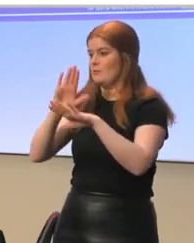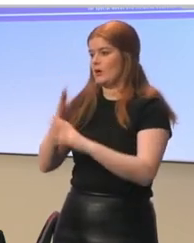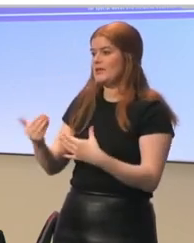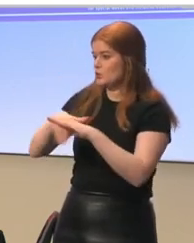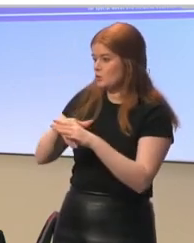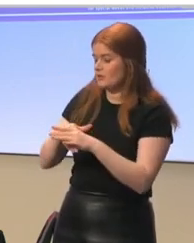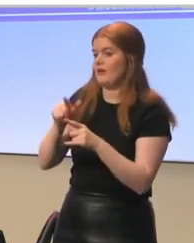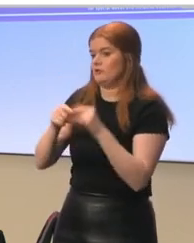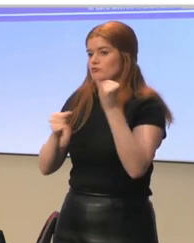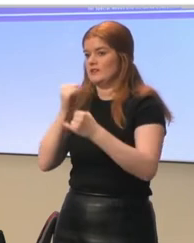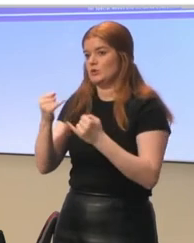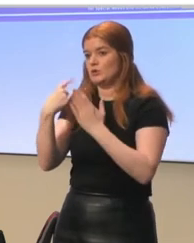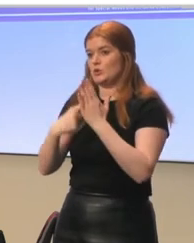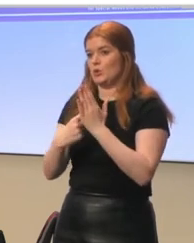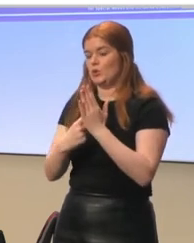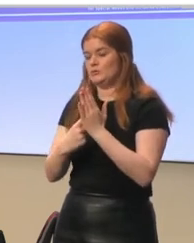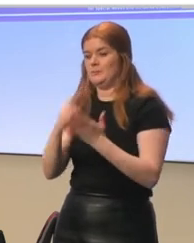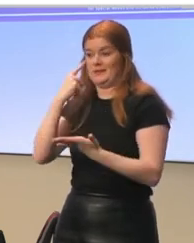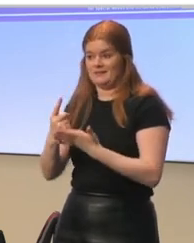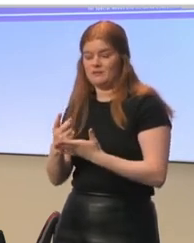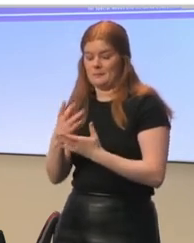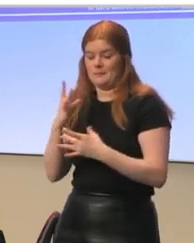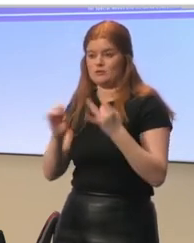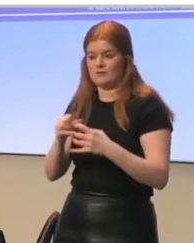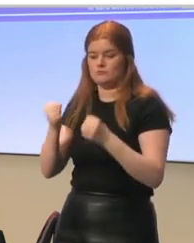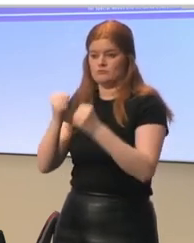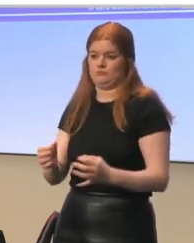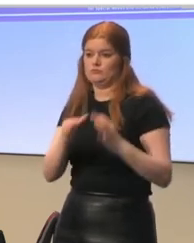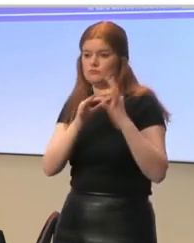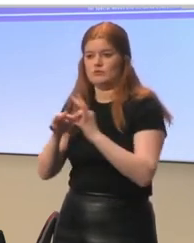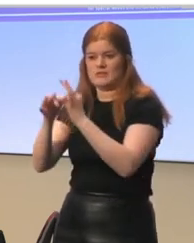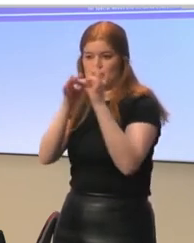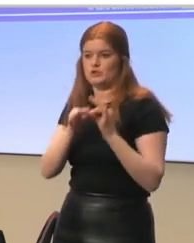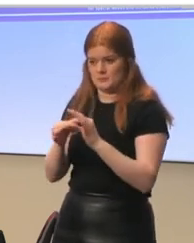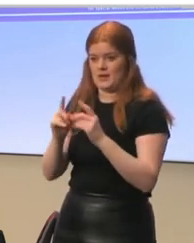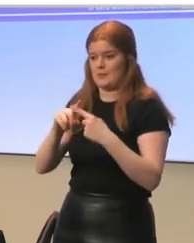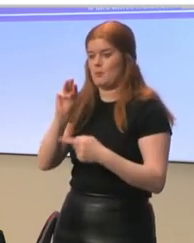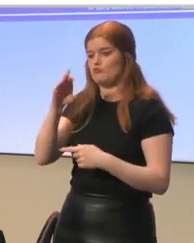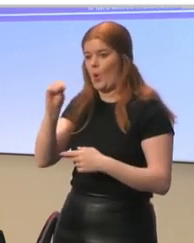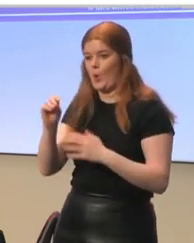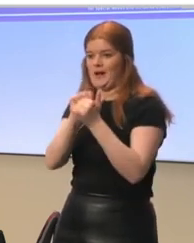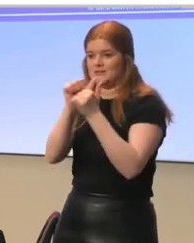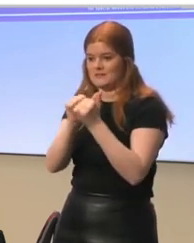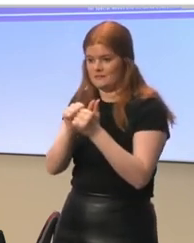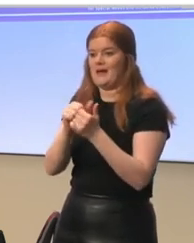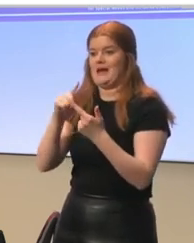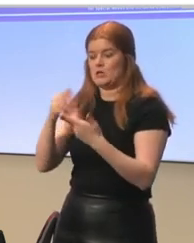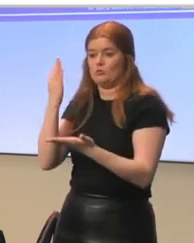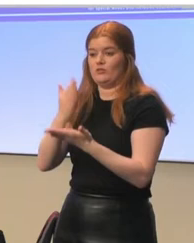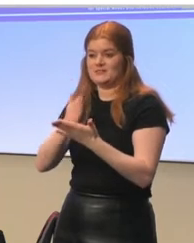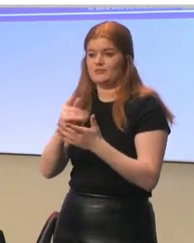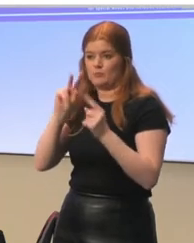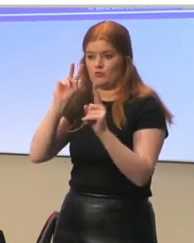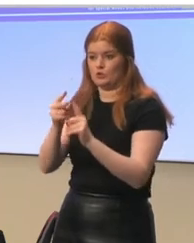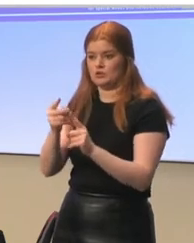and equitable school ethos with strong relationships, proactive and preventative approaches, flexible